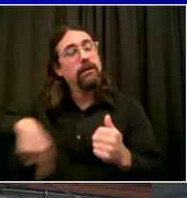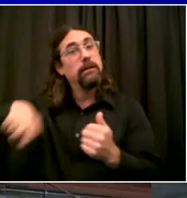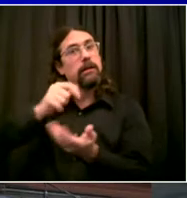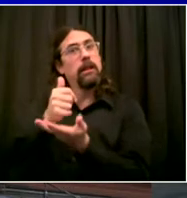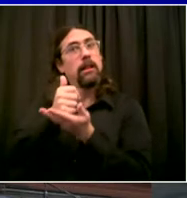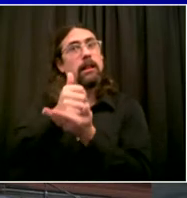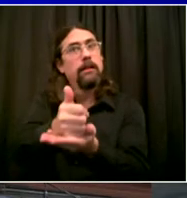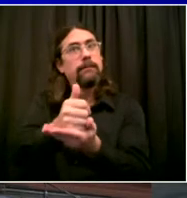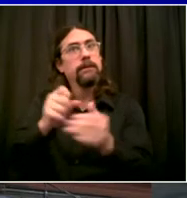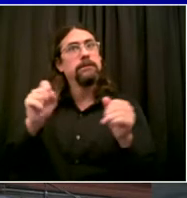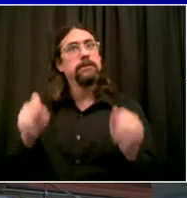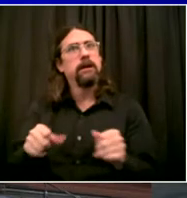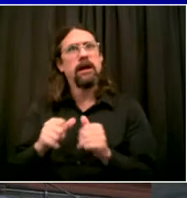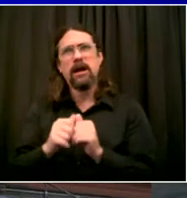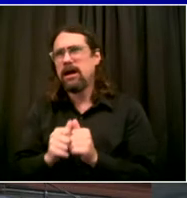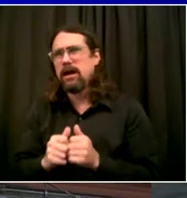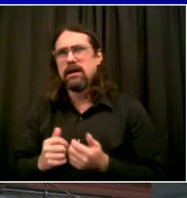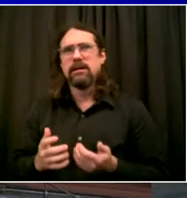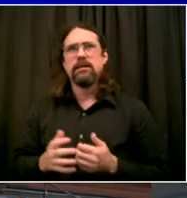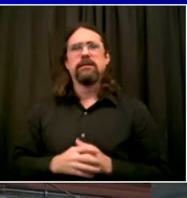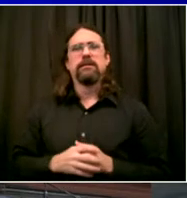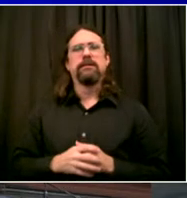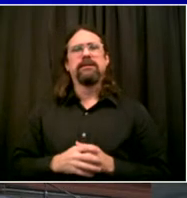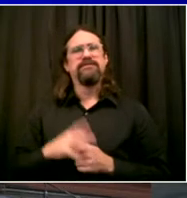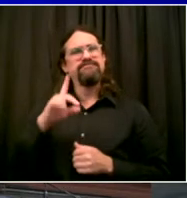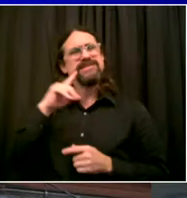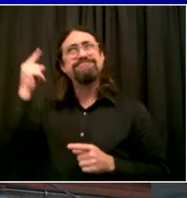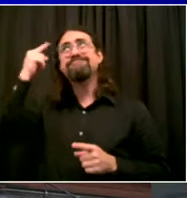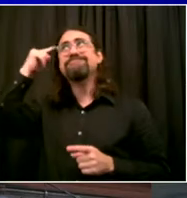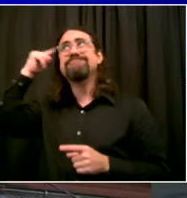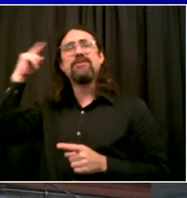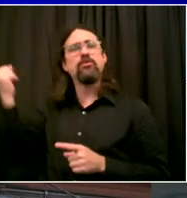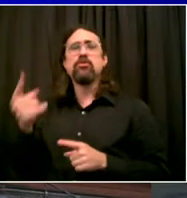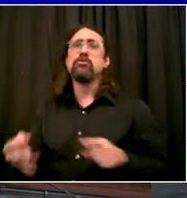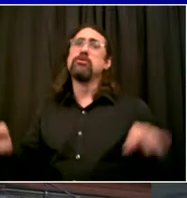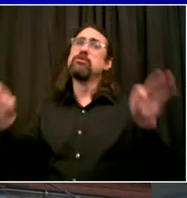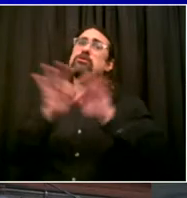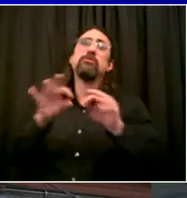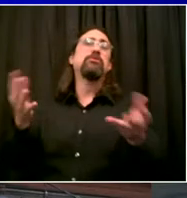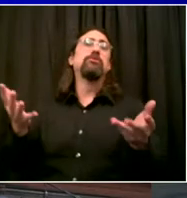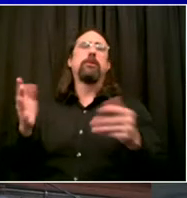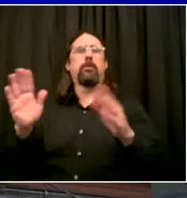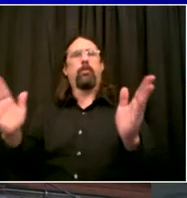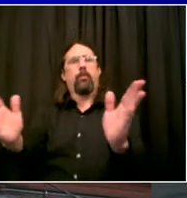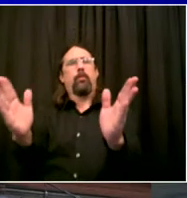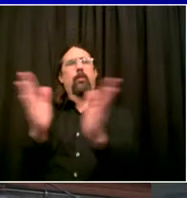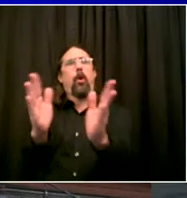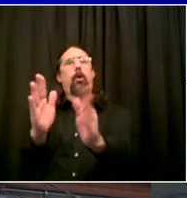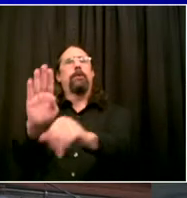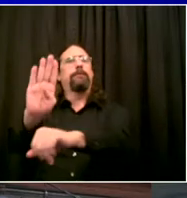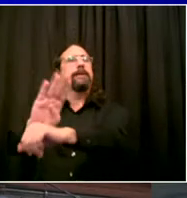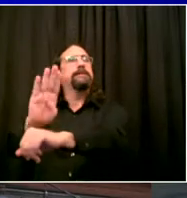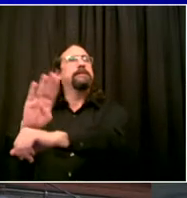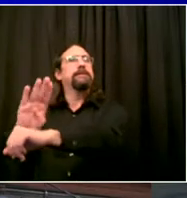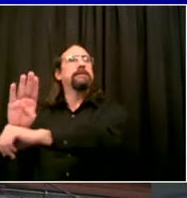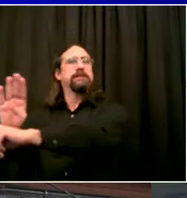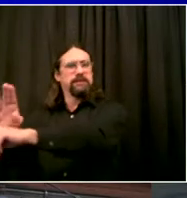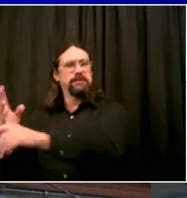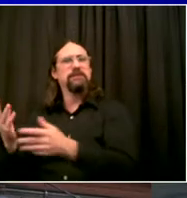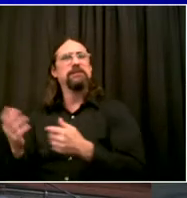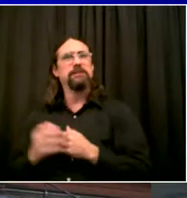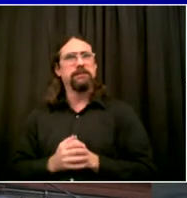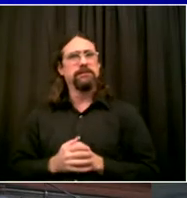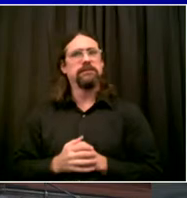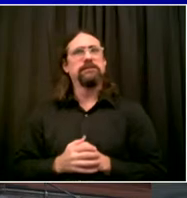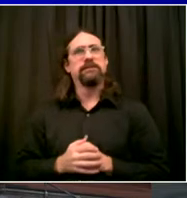For us to bring back and protect our small businesses, we have to do some different things. And a great example, and it was one